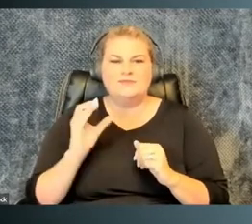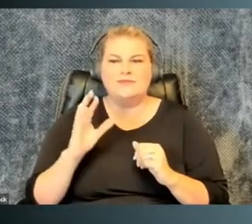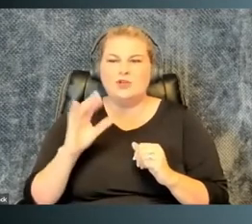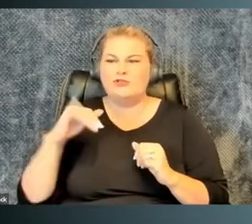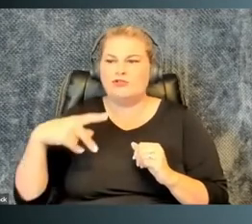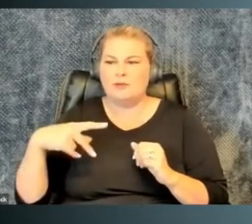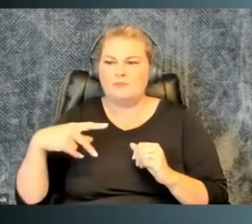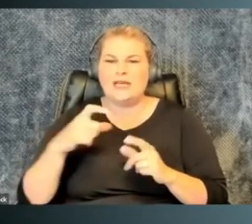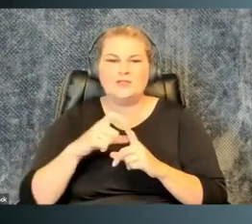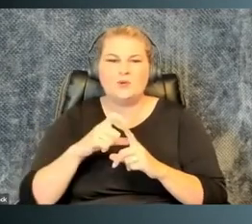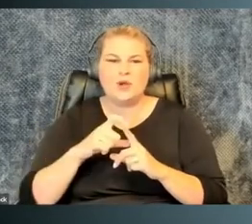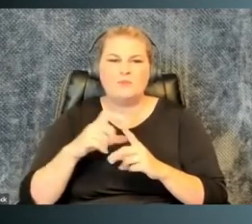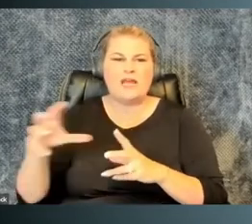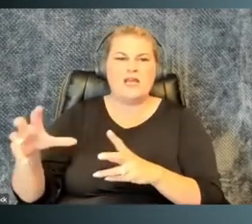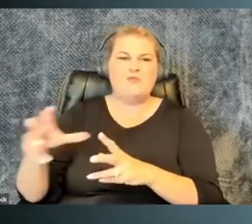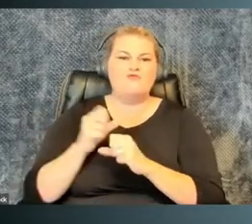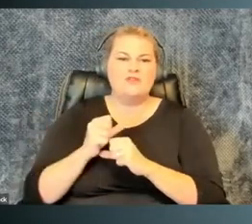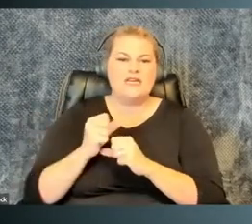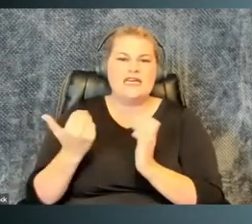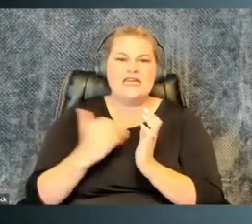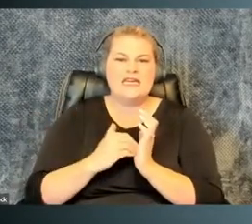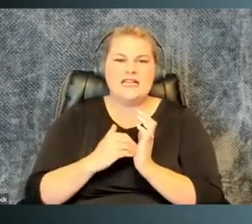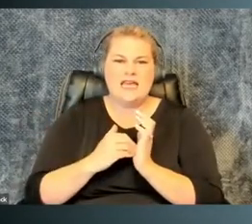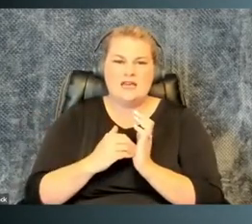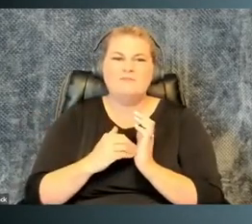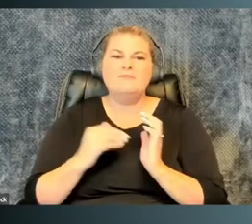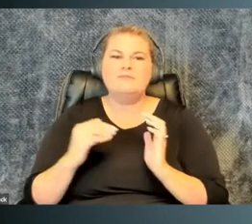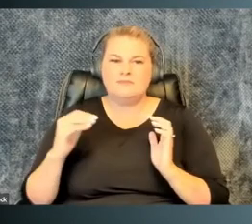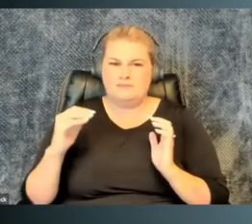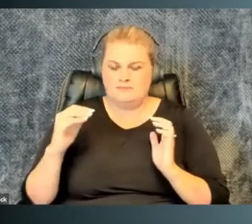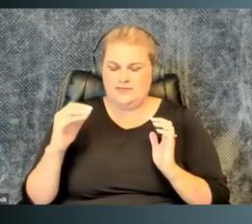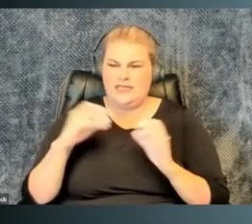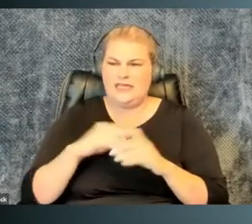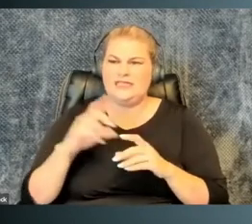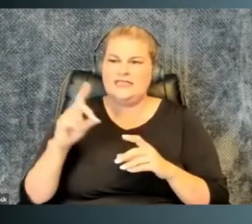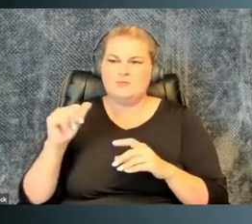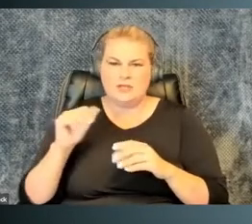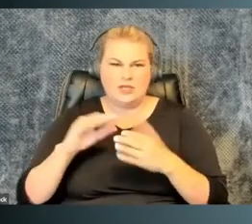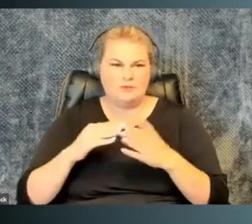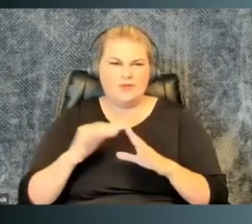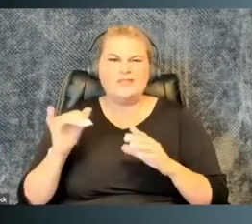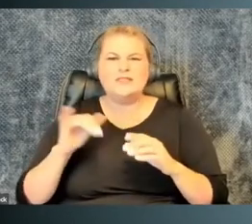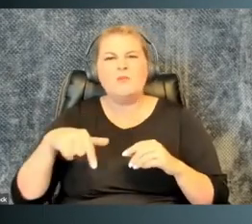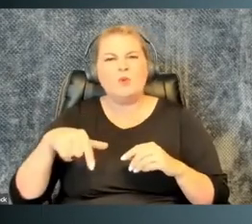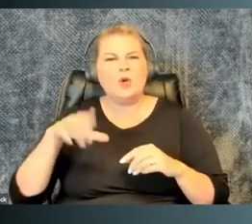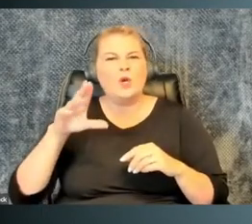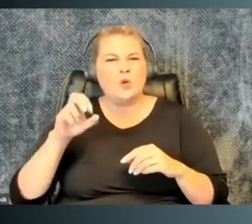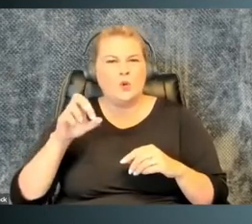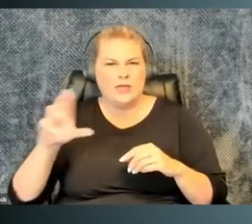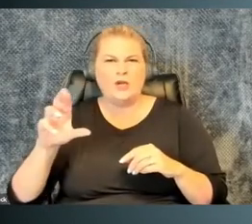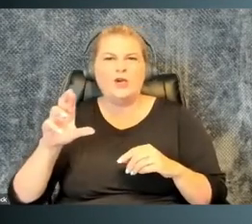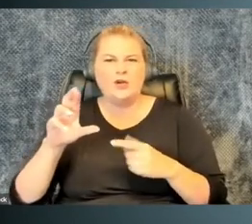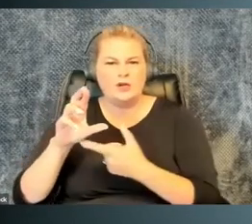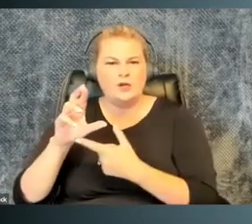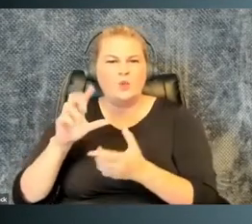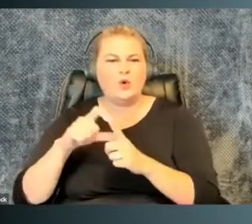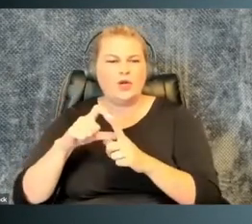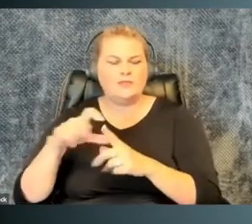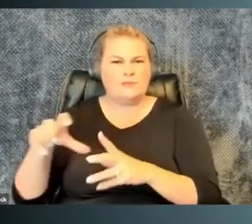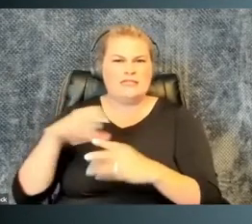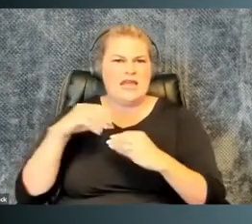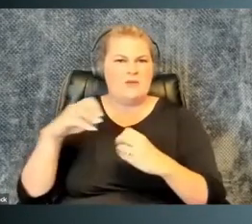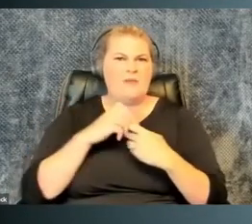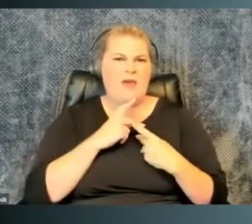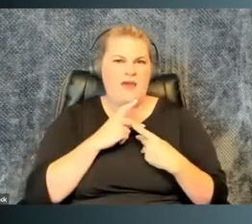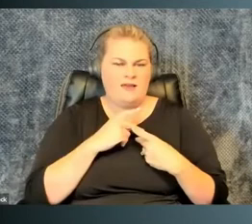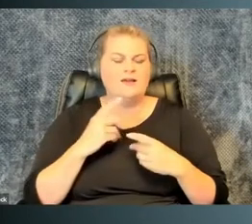that is, so crip is a word being reclaimed in the disability community like queer is. And you see different people talking in queer